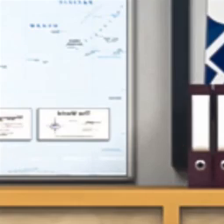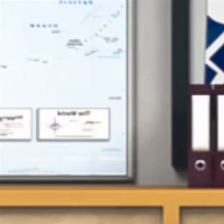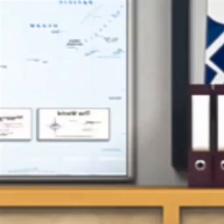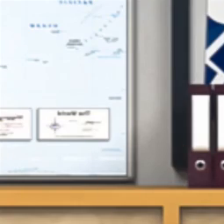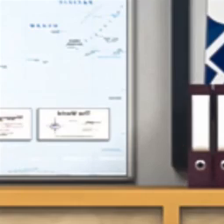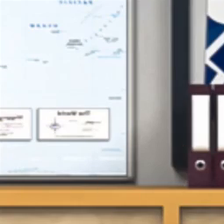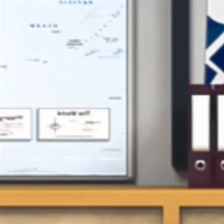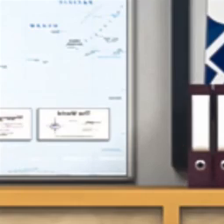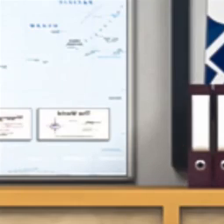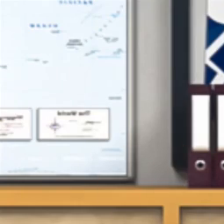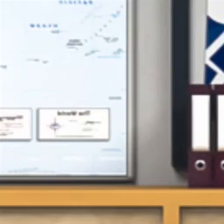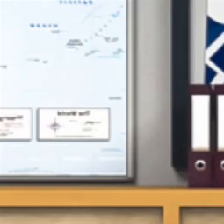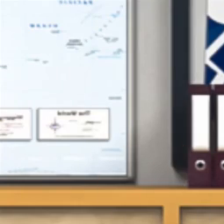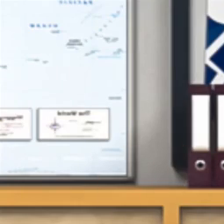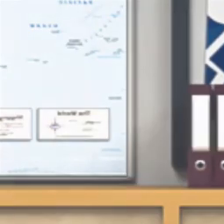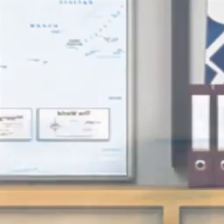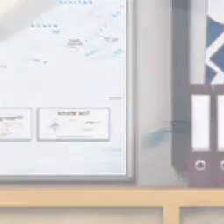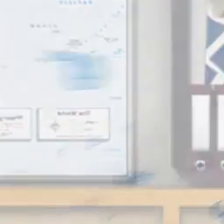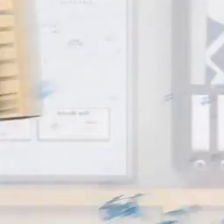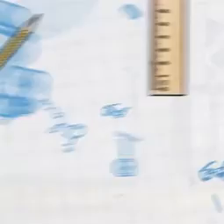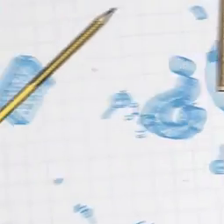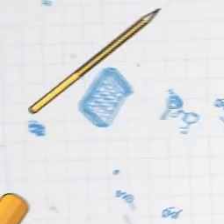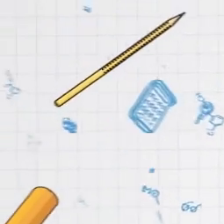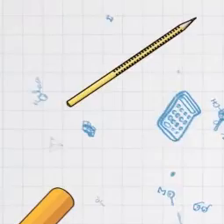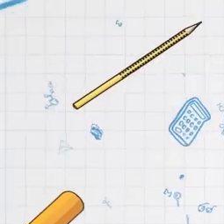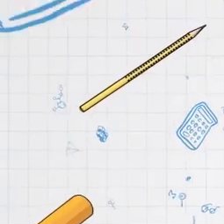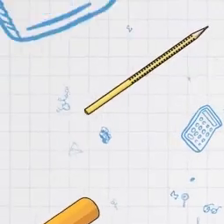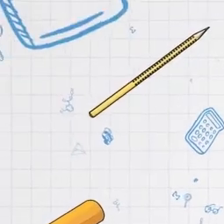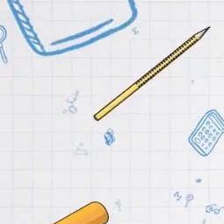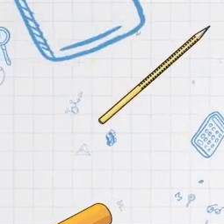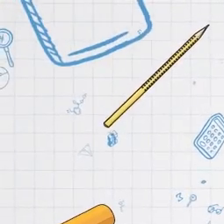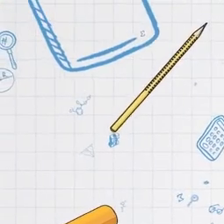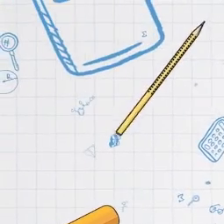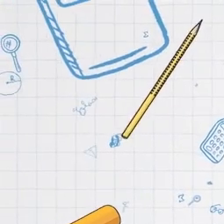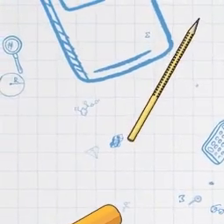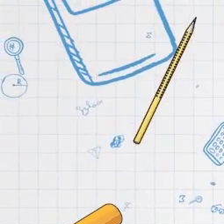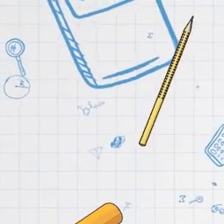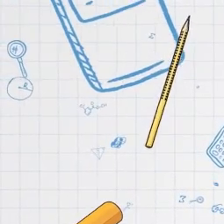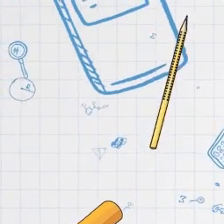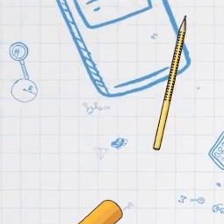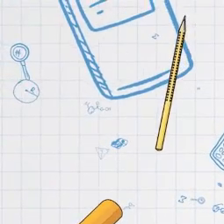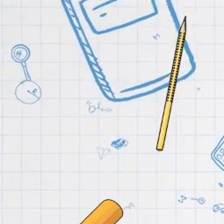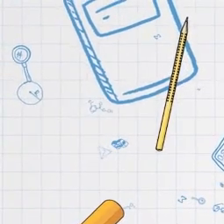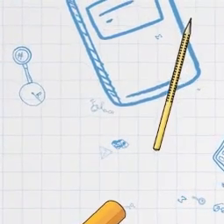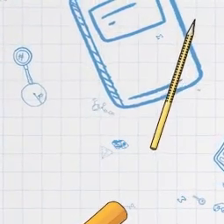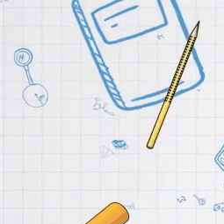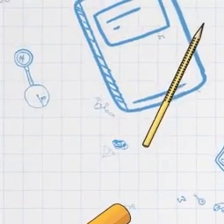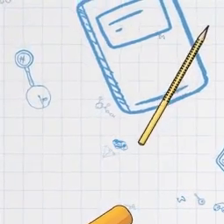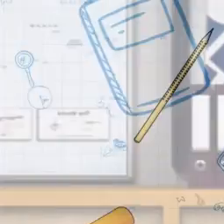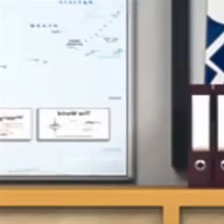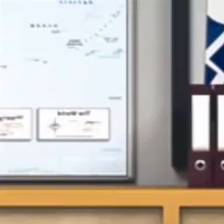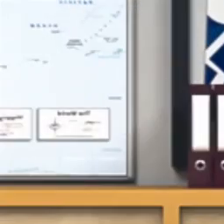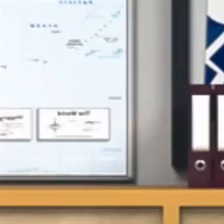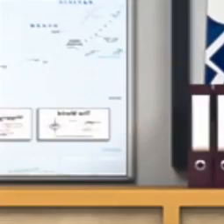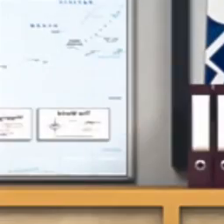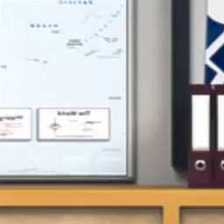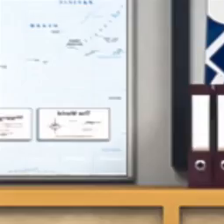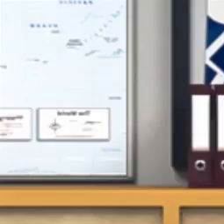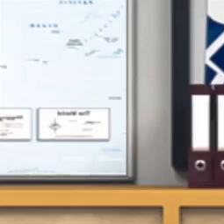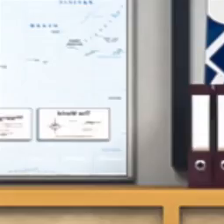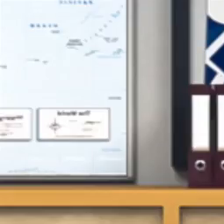also